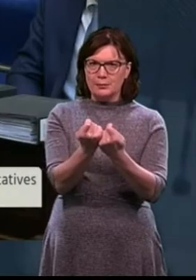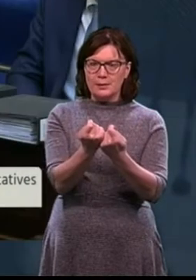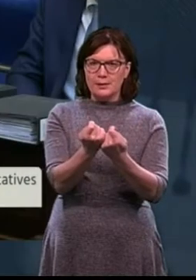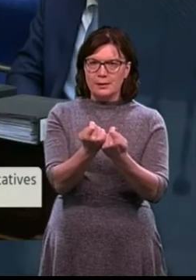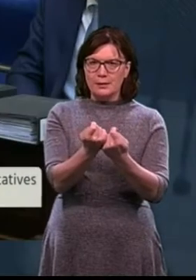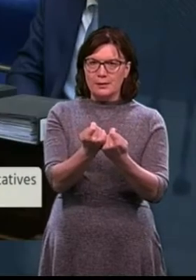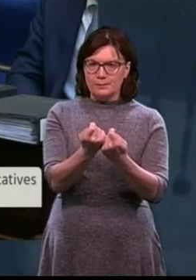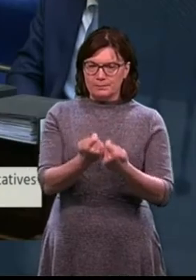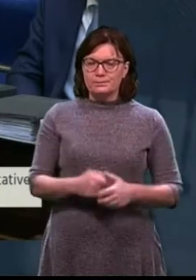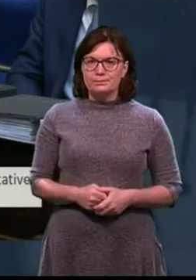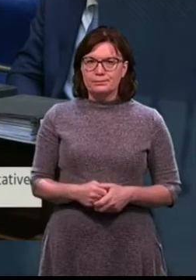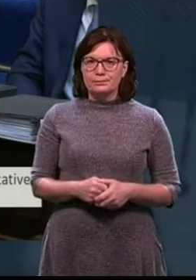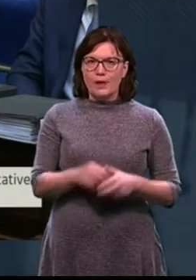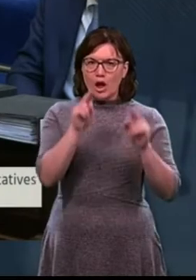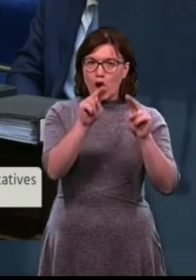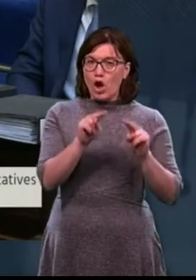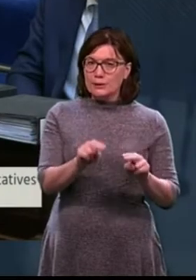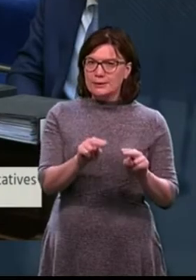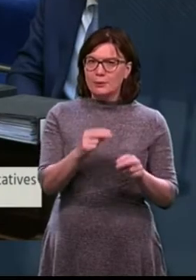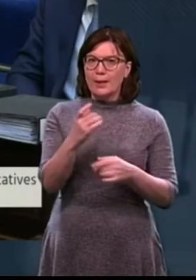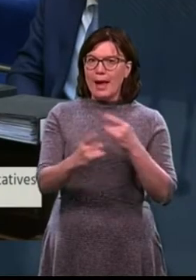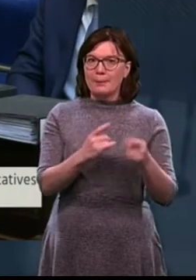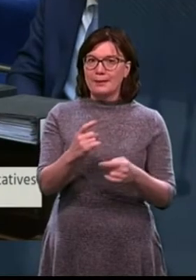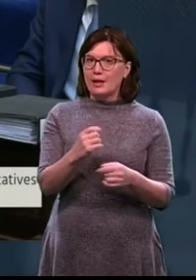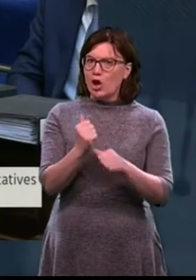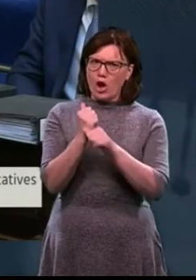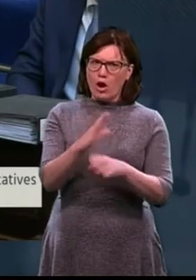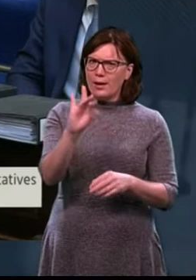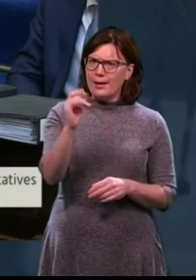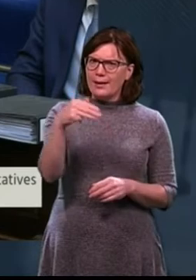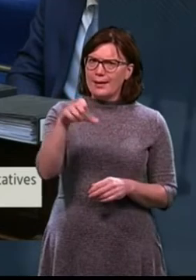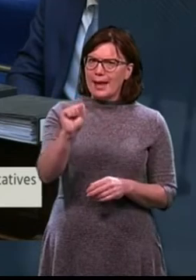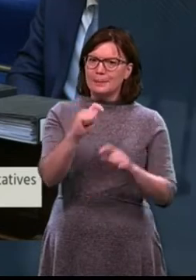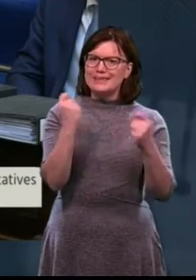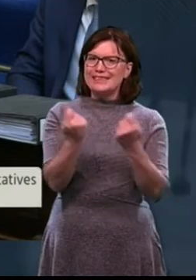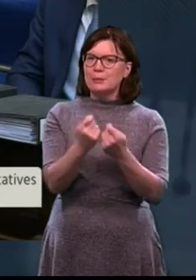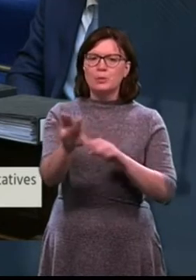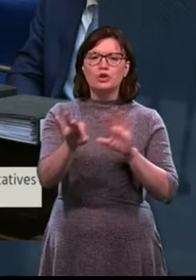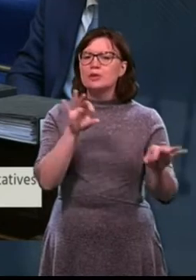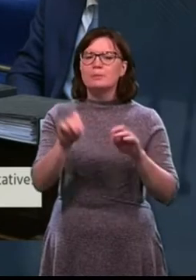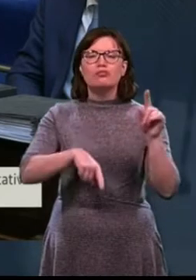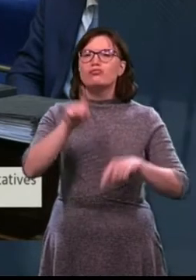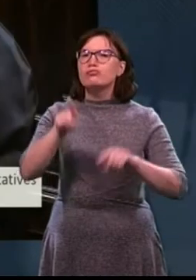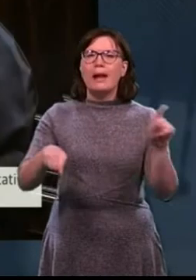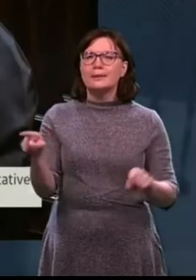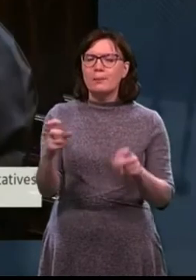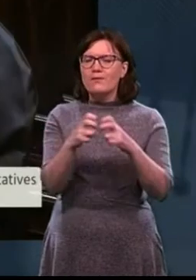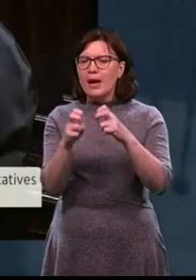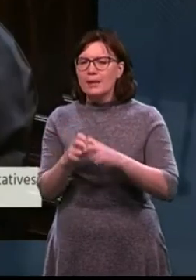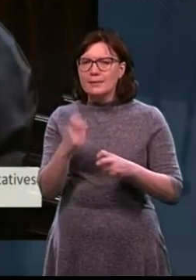prescribing audits will be conducted in each of the 72 CAMHS teams to include a random selection of files proportionate to the medical